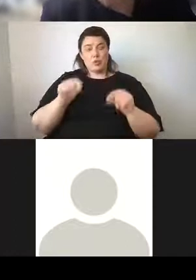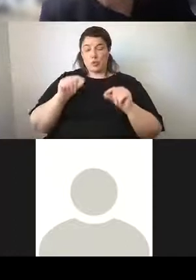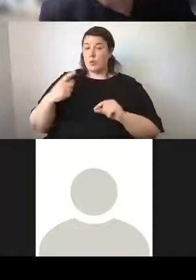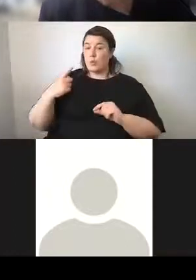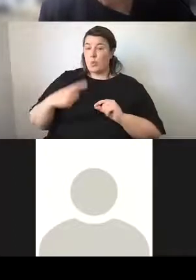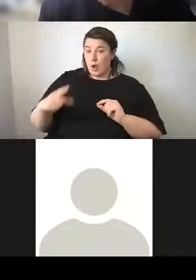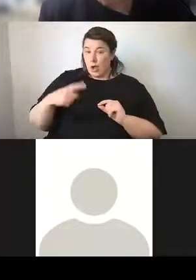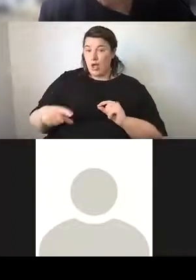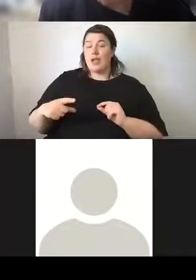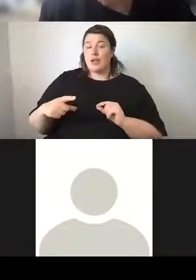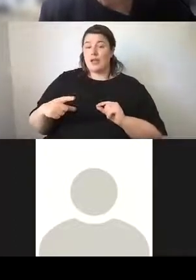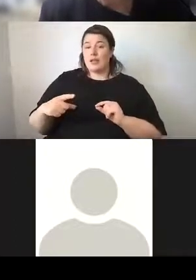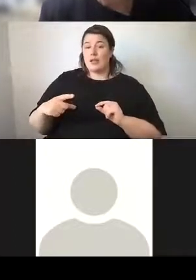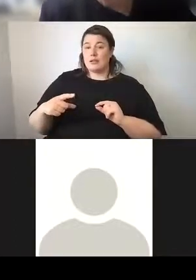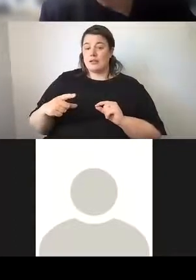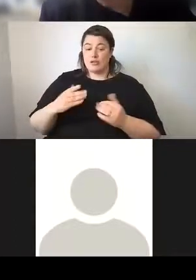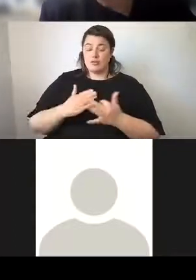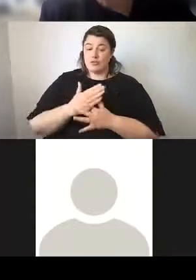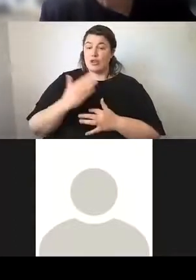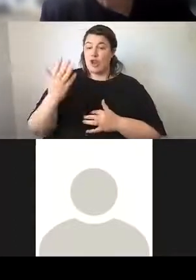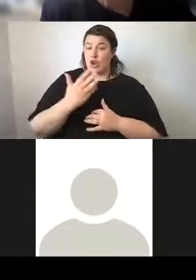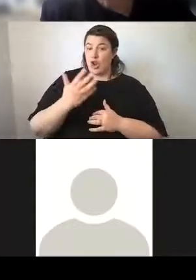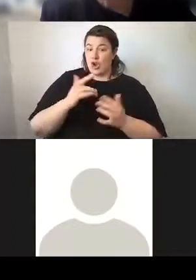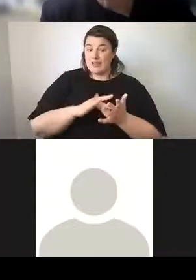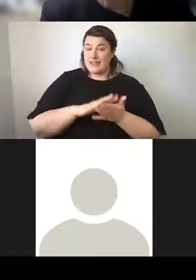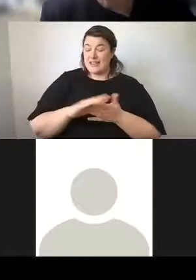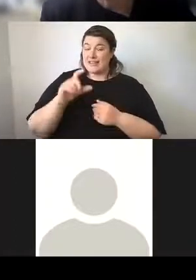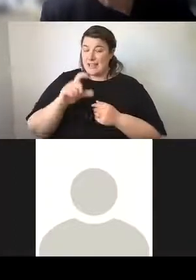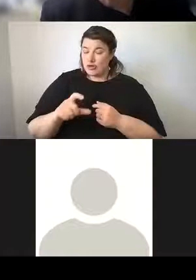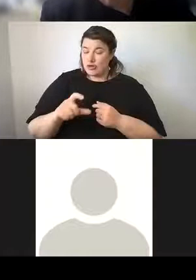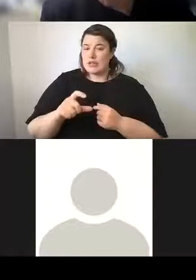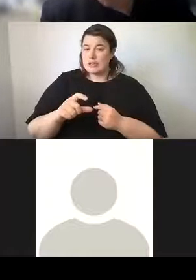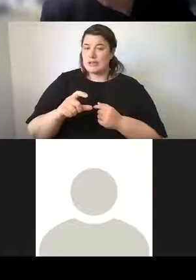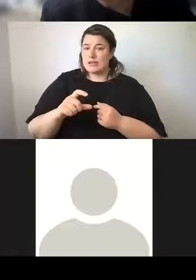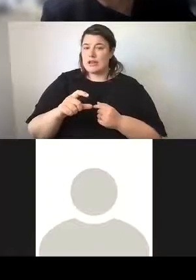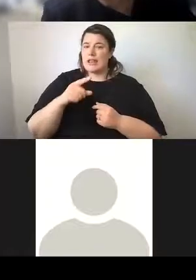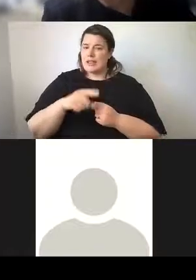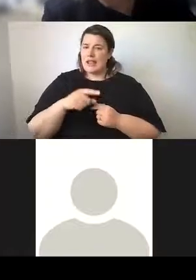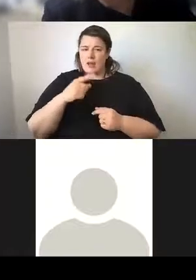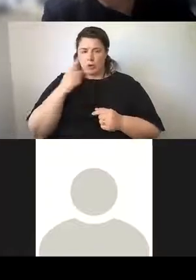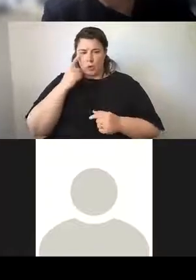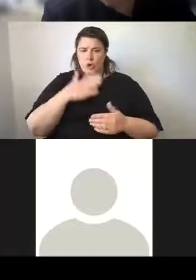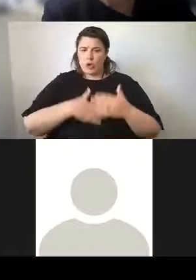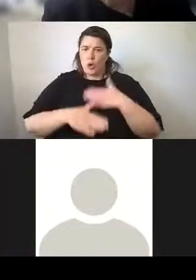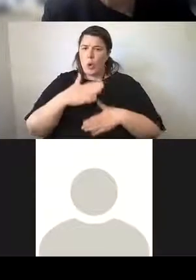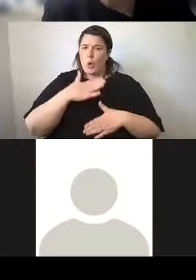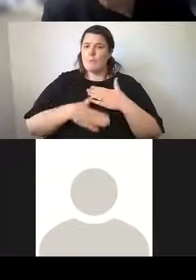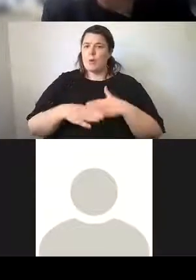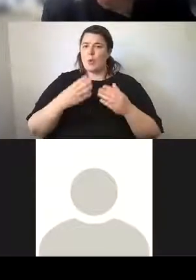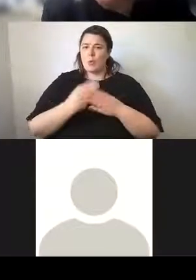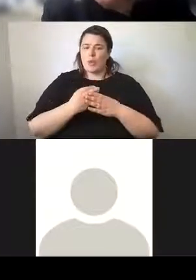during the 19th century it was found that they could cope with the grime and